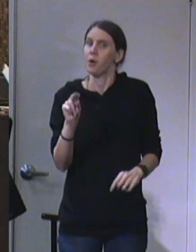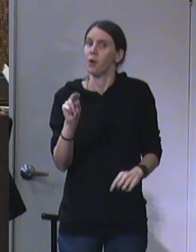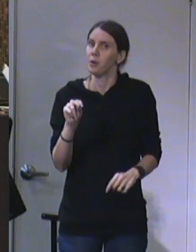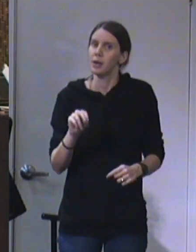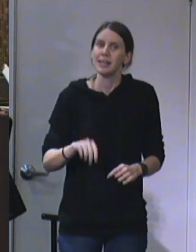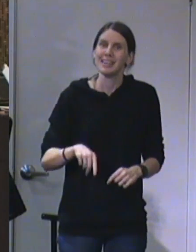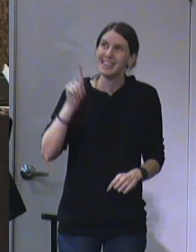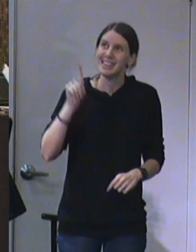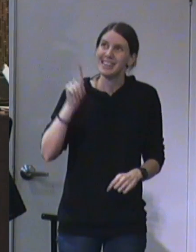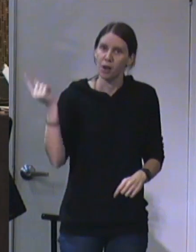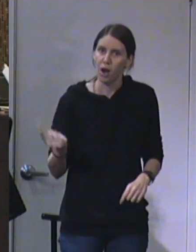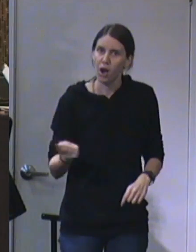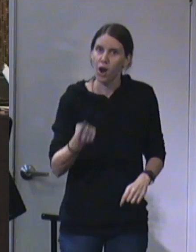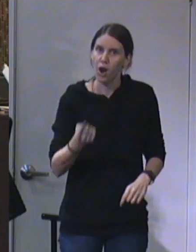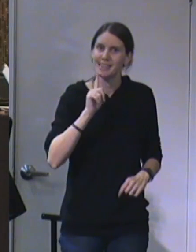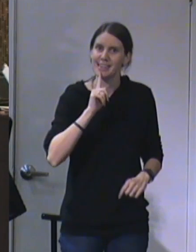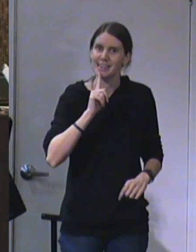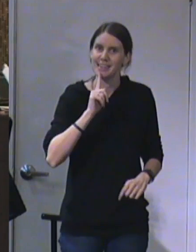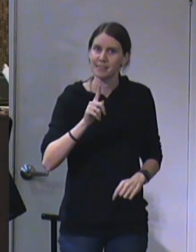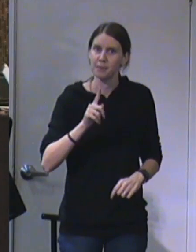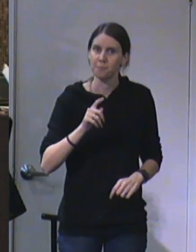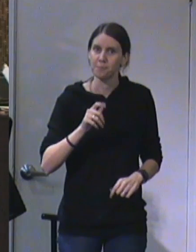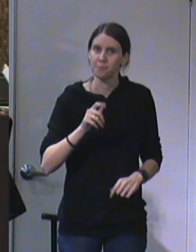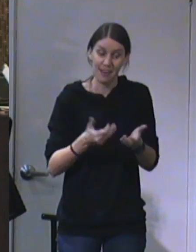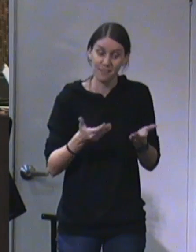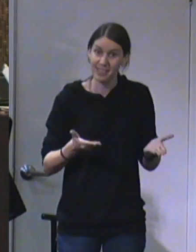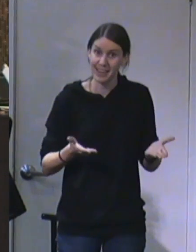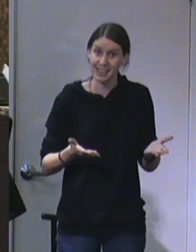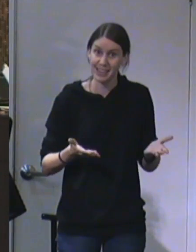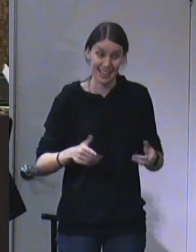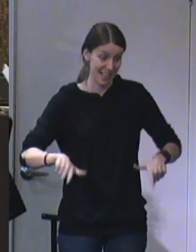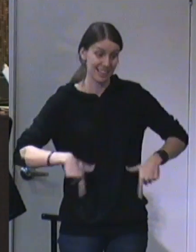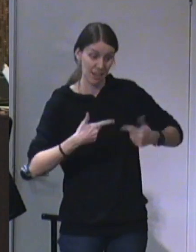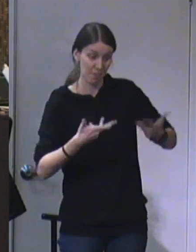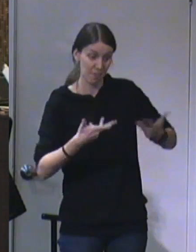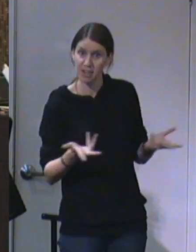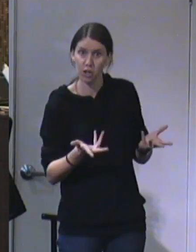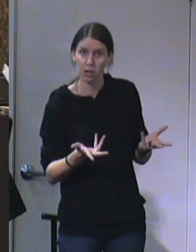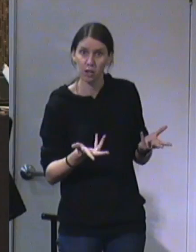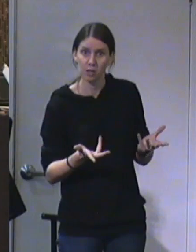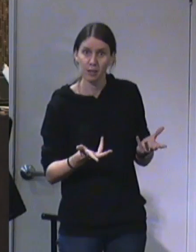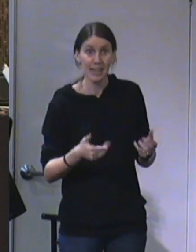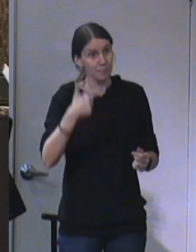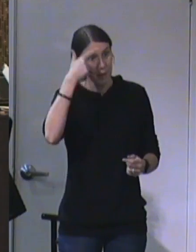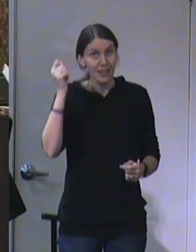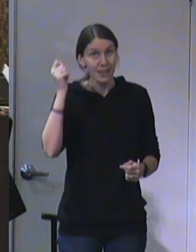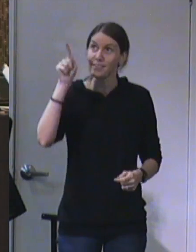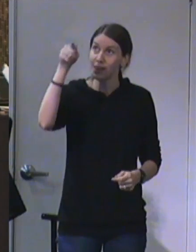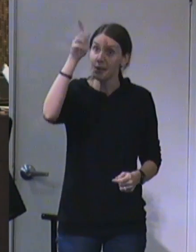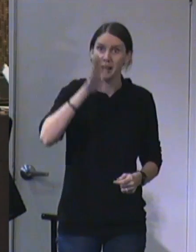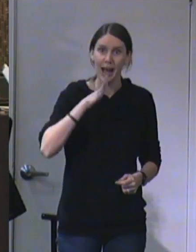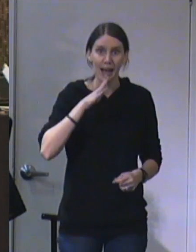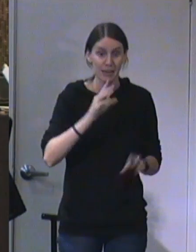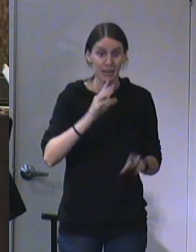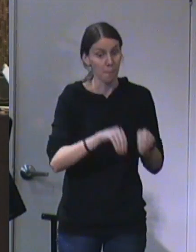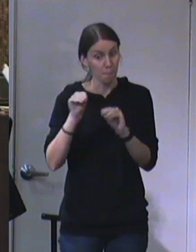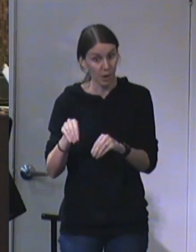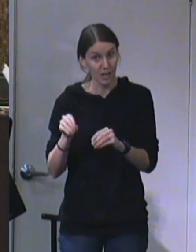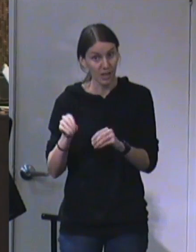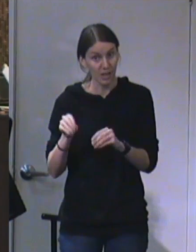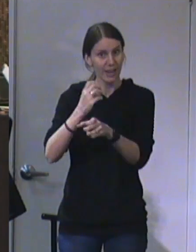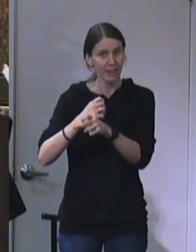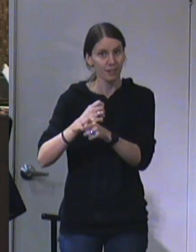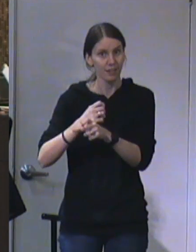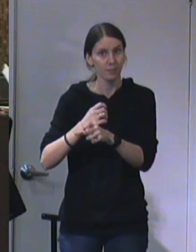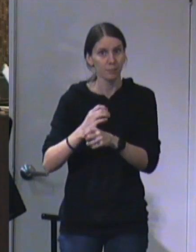God has always been and everything that is, is because God put it in its place.